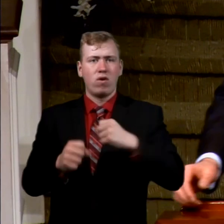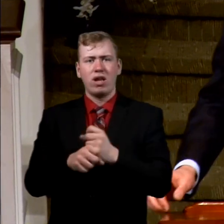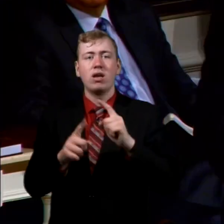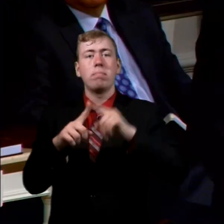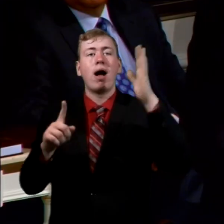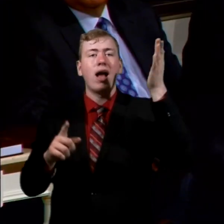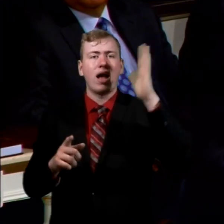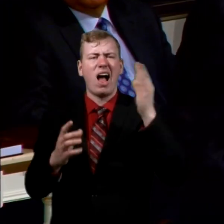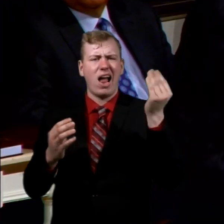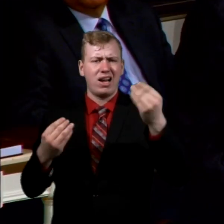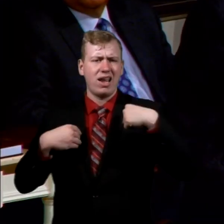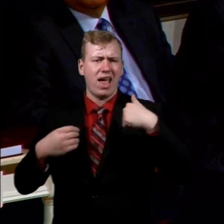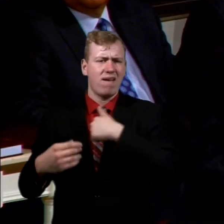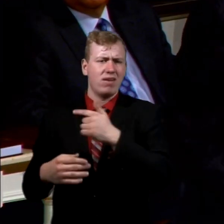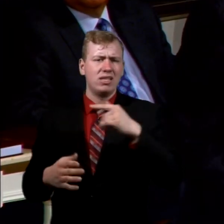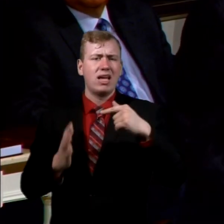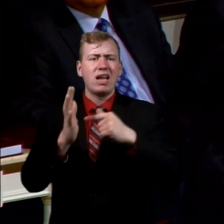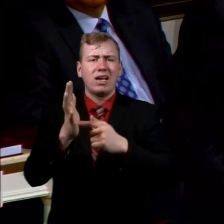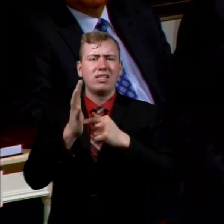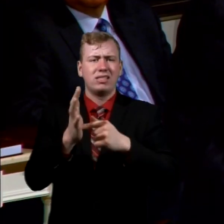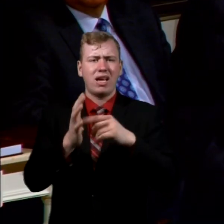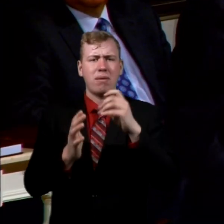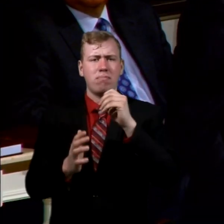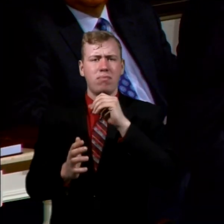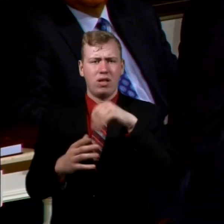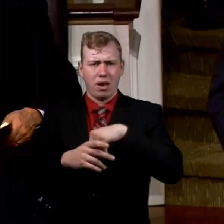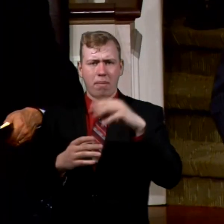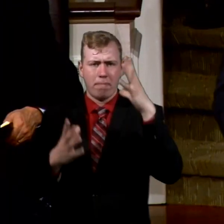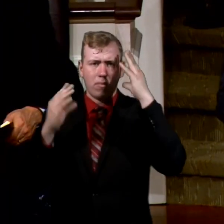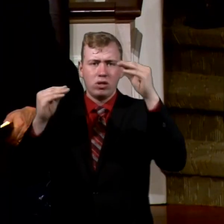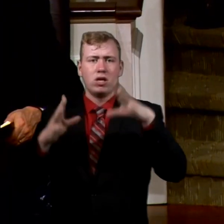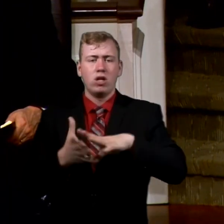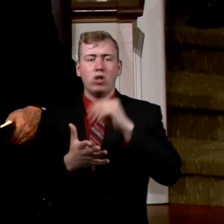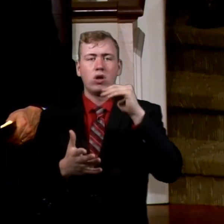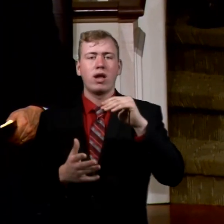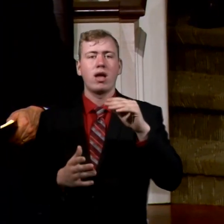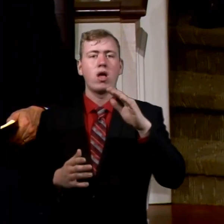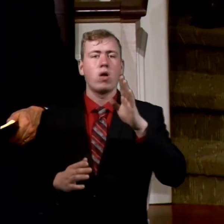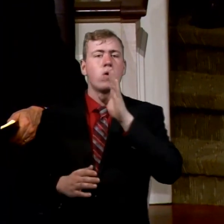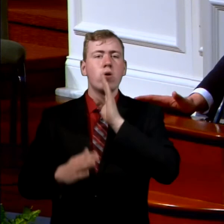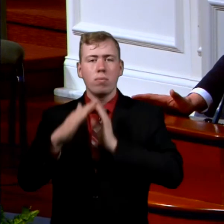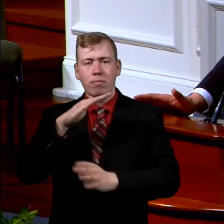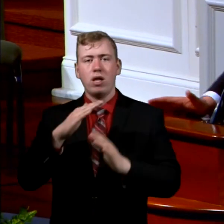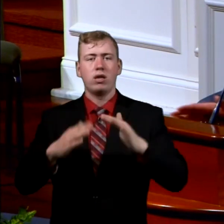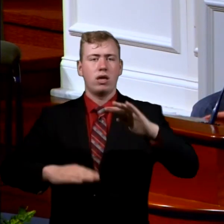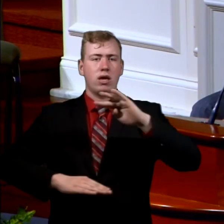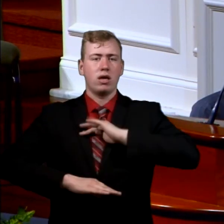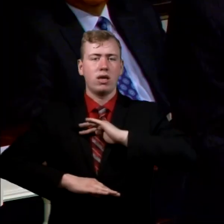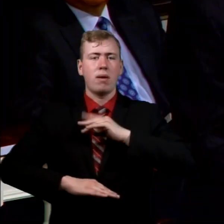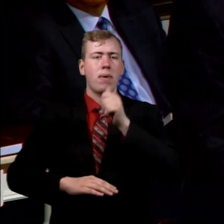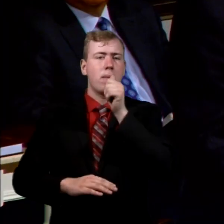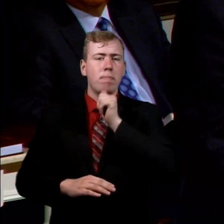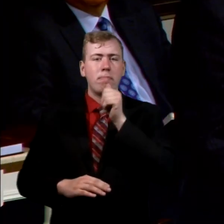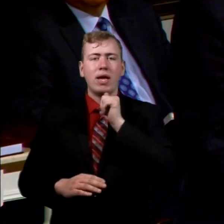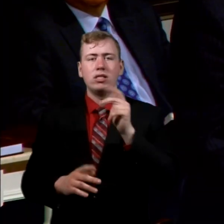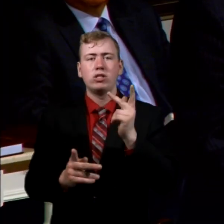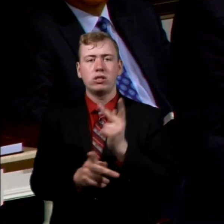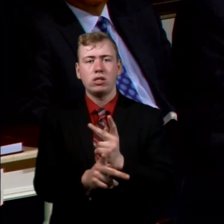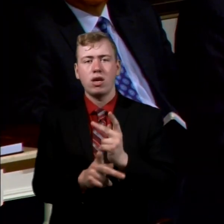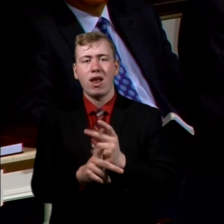learn some lessons of humility and contentment, patience, shepherding, family responsibilities,